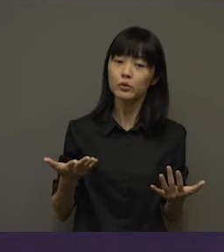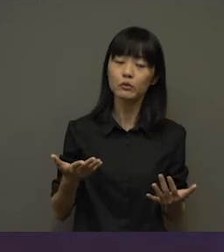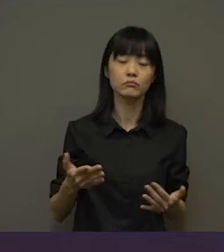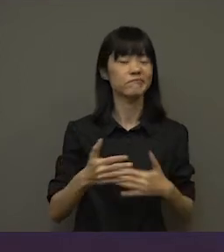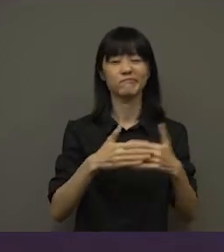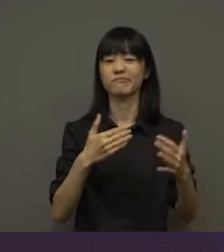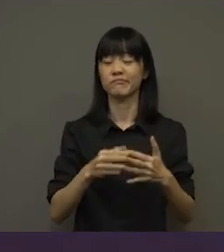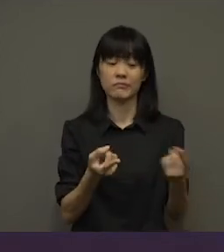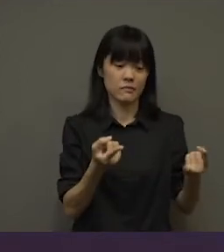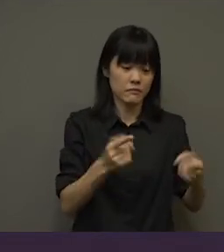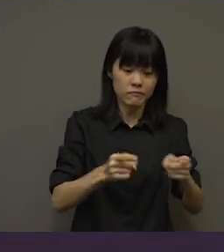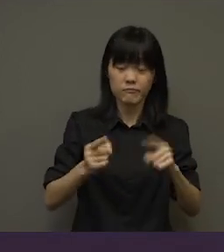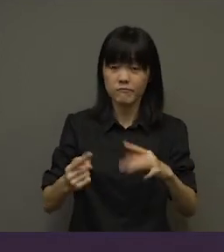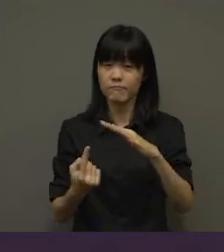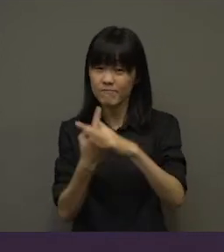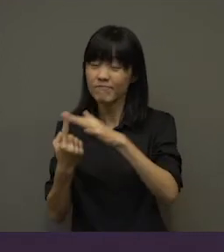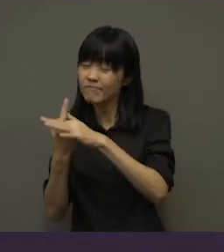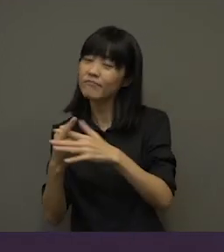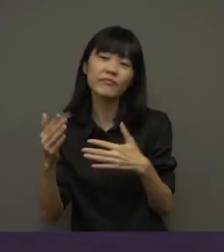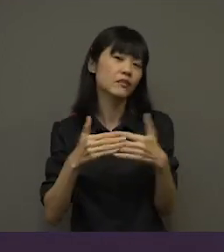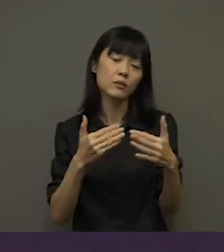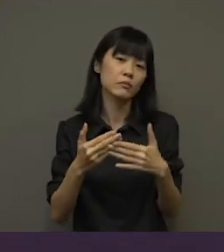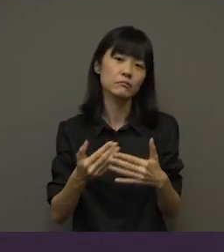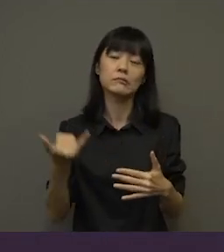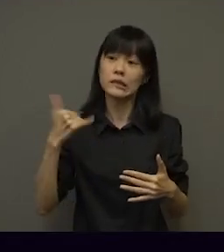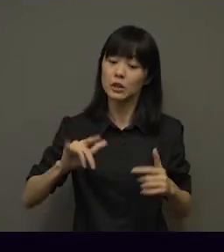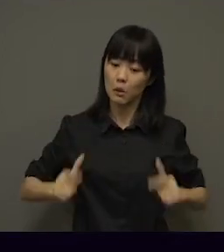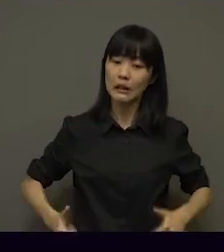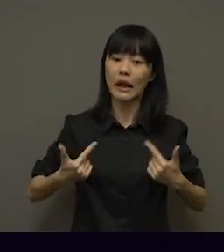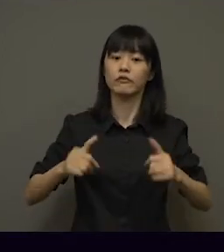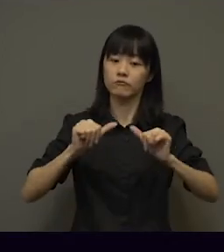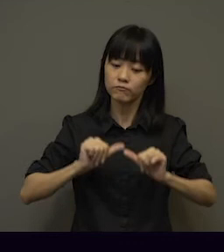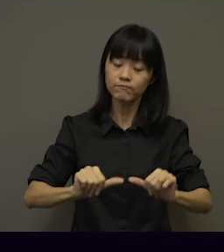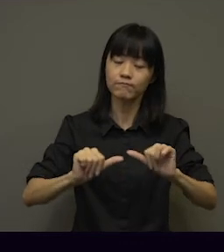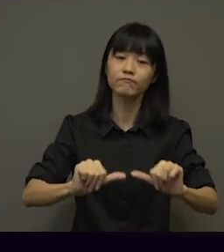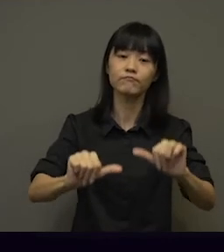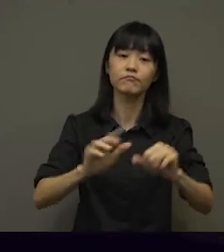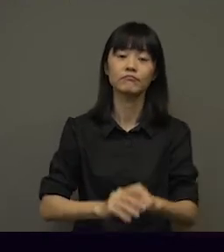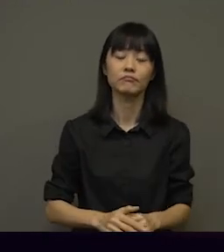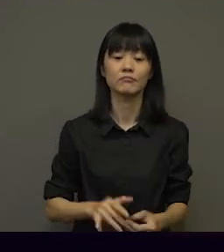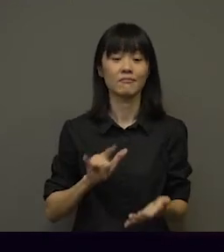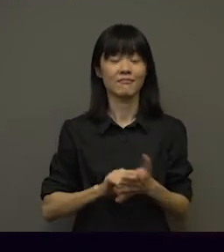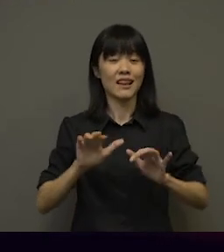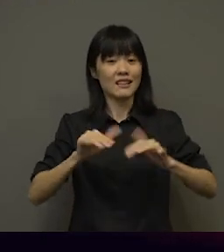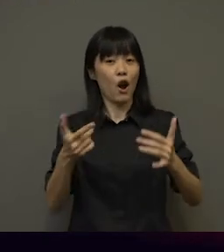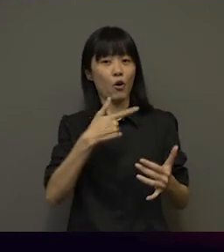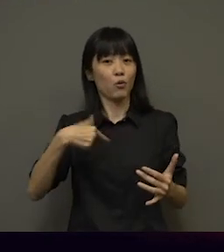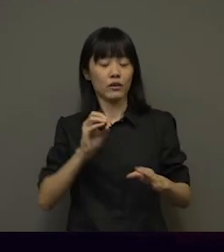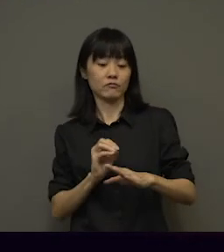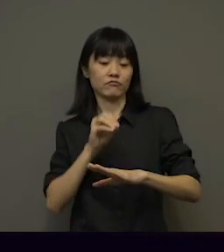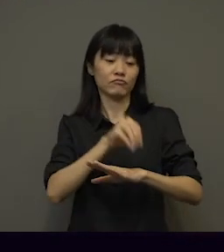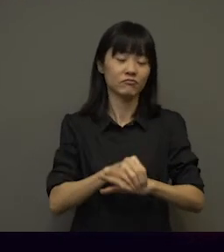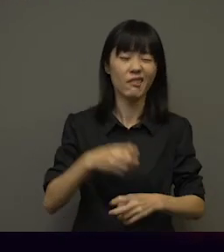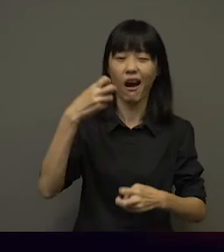and so I thought whatever happens you still have to continue with life. I think that's how we can overcome